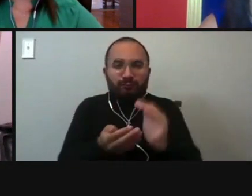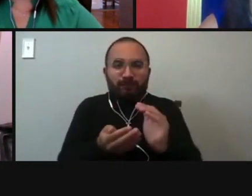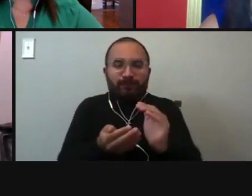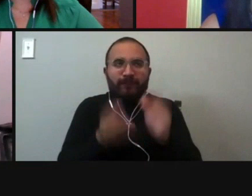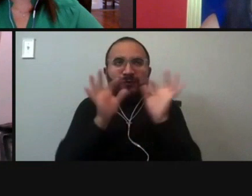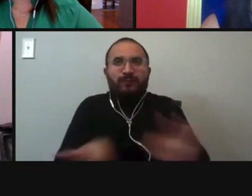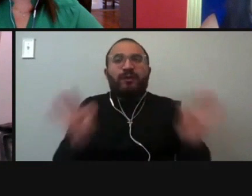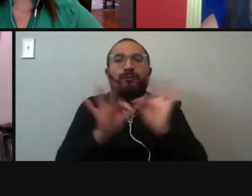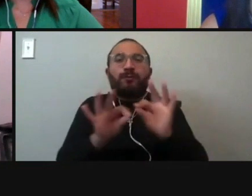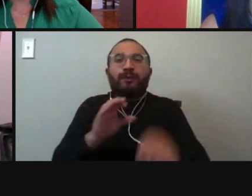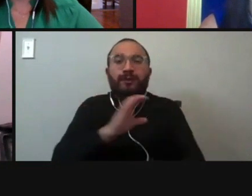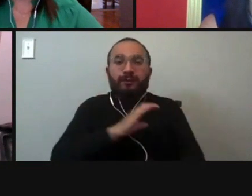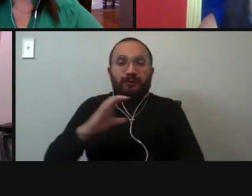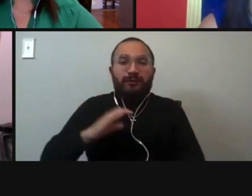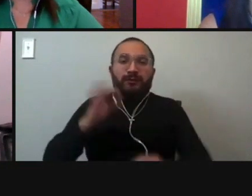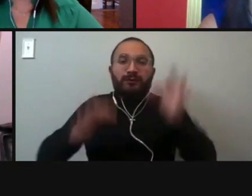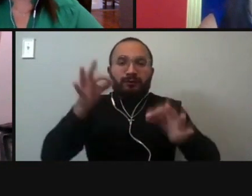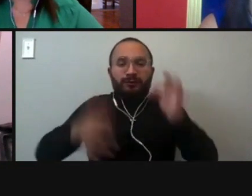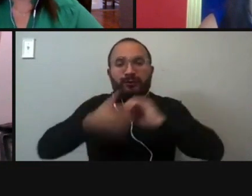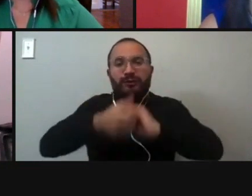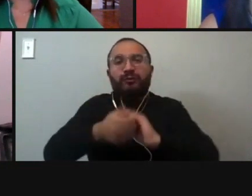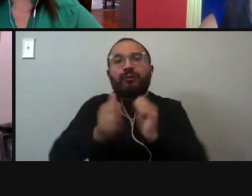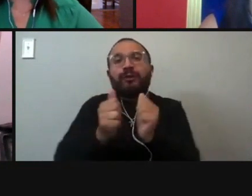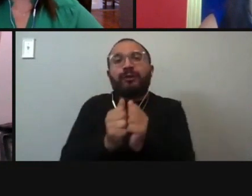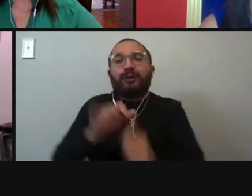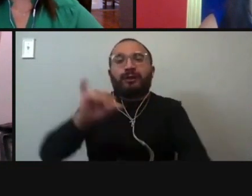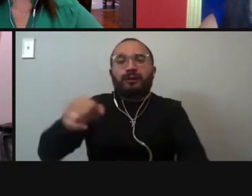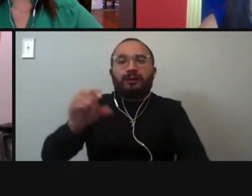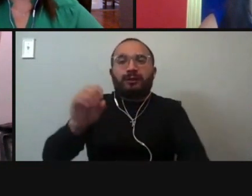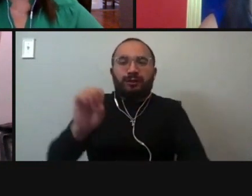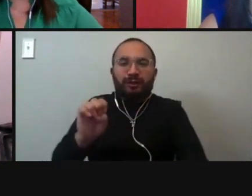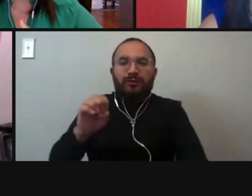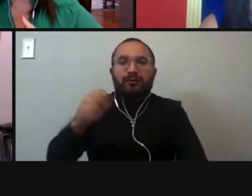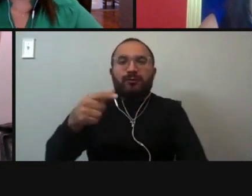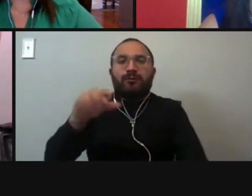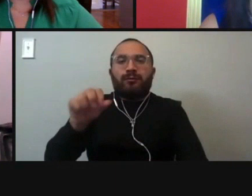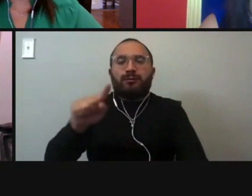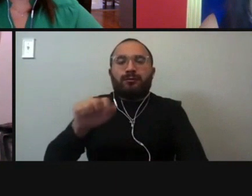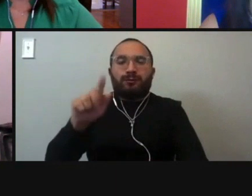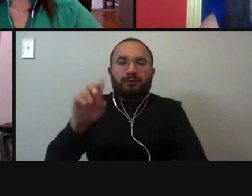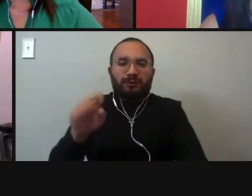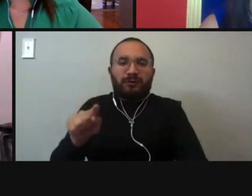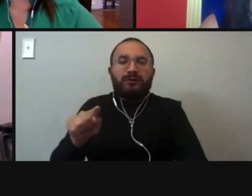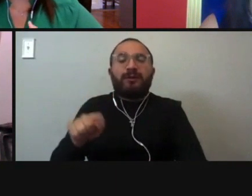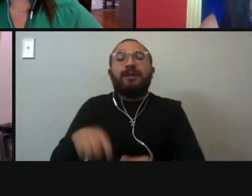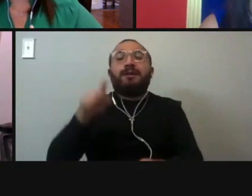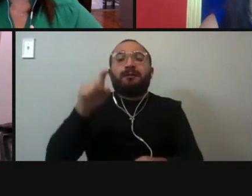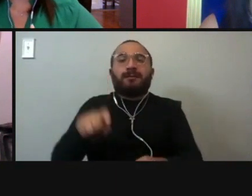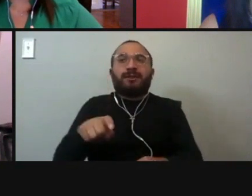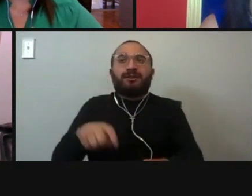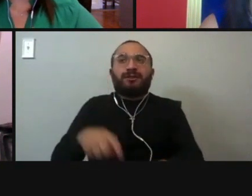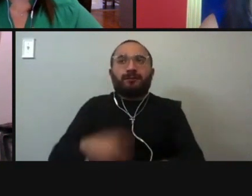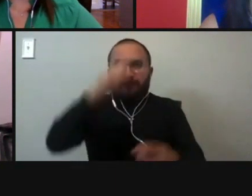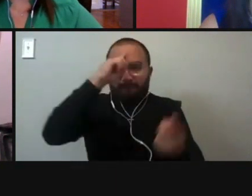court to actively work with Joe Gonzalez, the district attorney and Sheriff Salazar to make sure that everyone's on the same page. And the